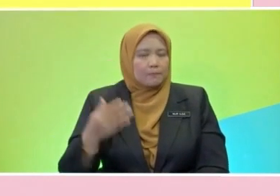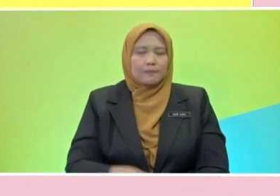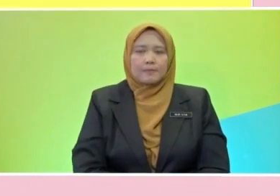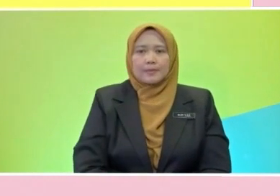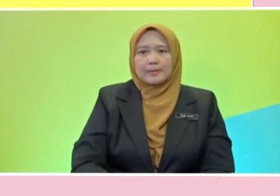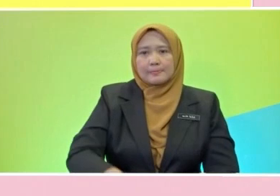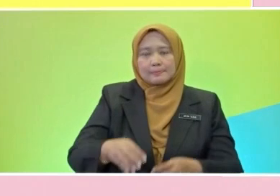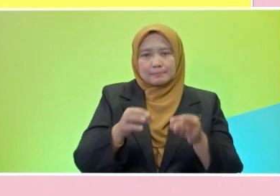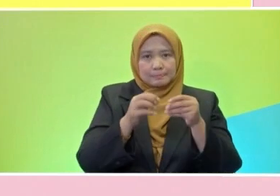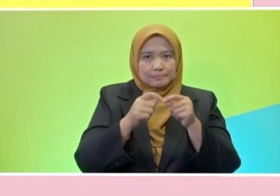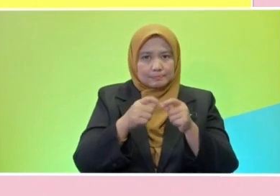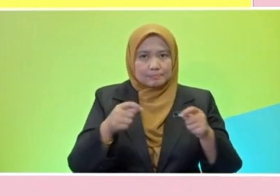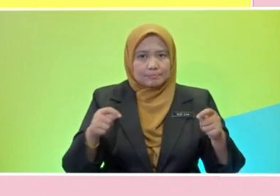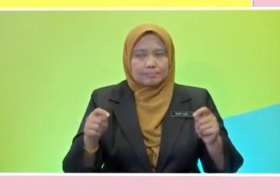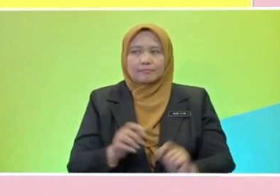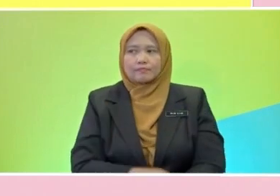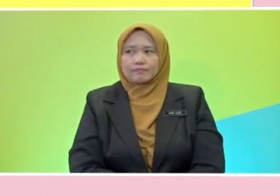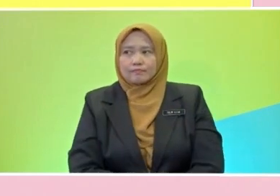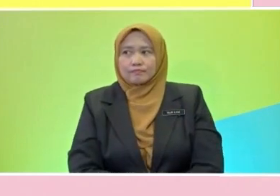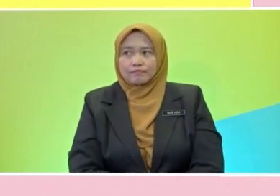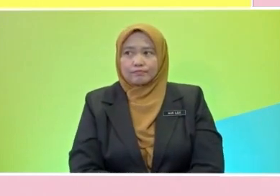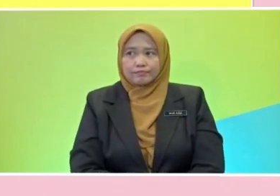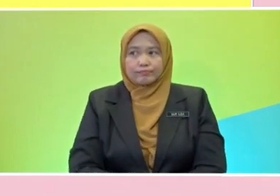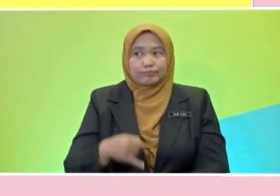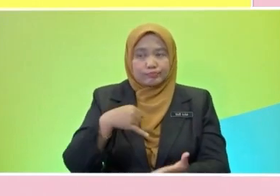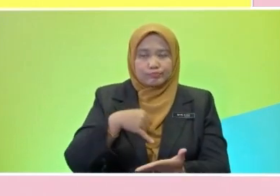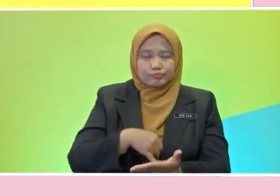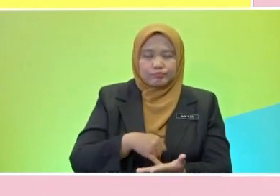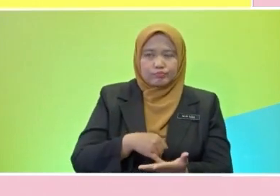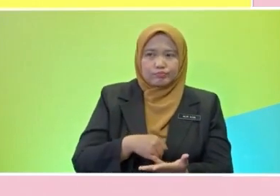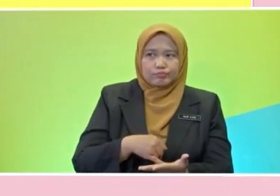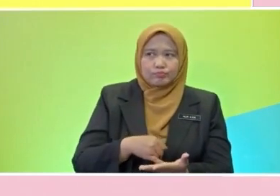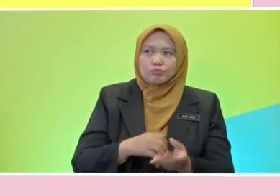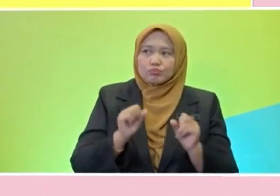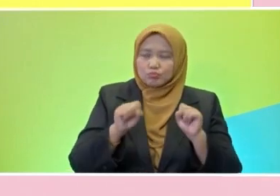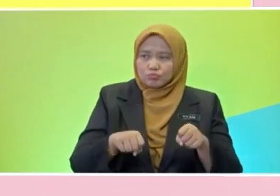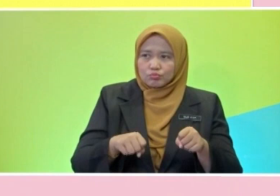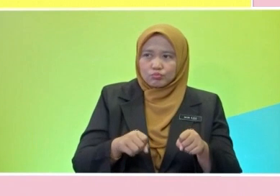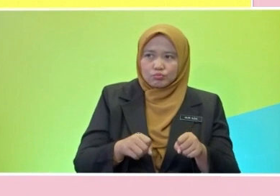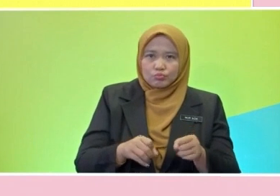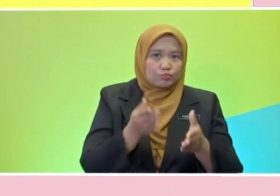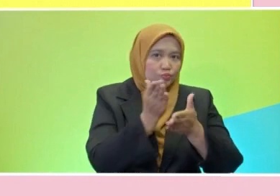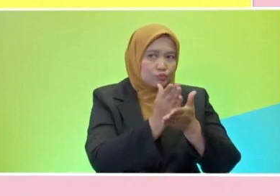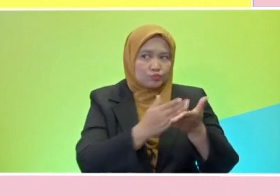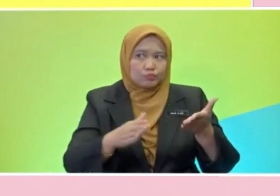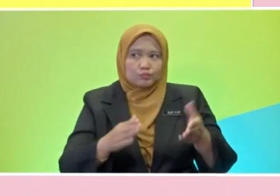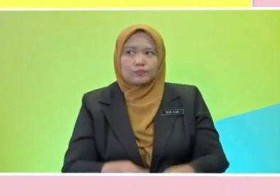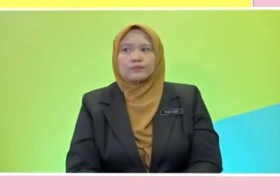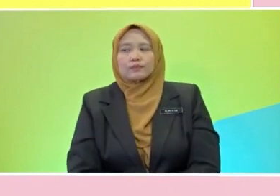Now, these verbs can be divided into regular and irregular verbs.